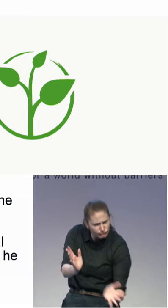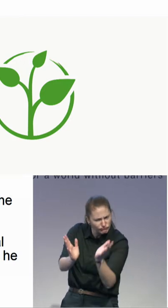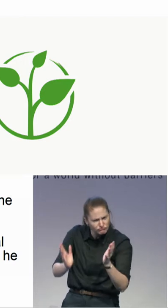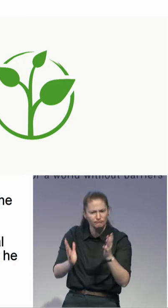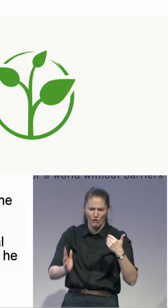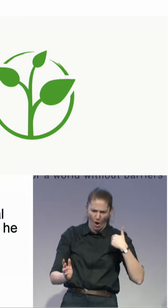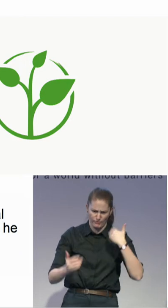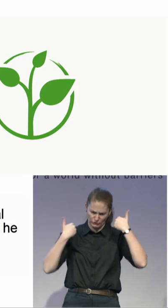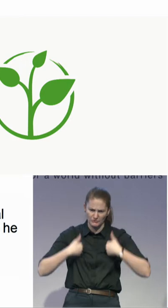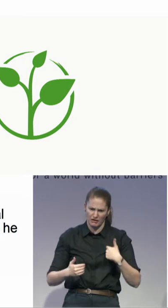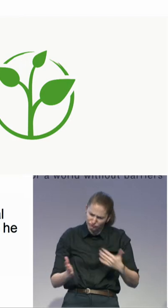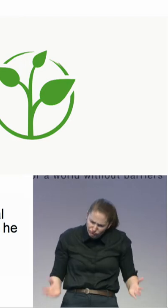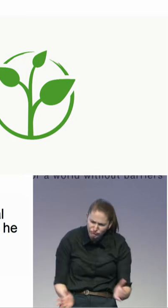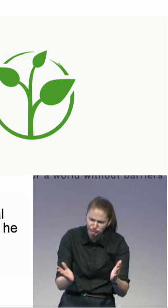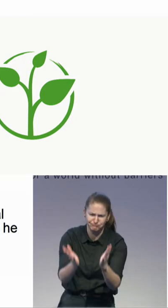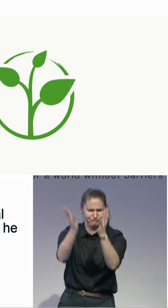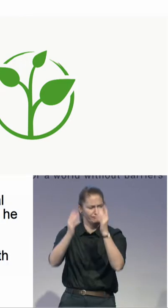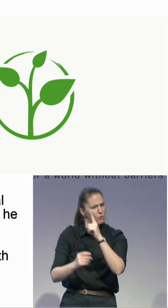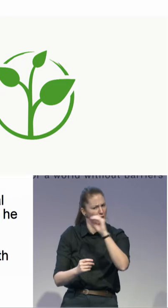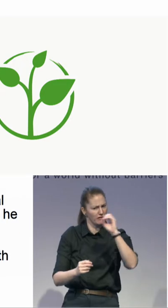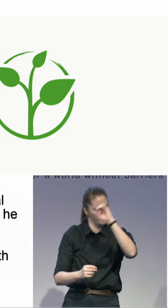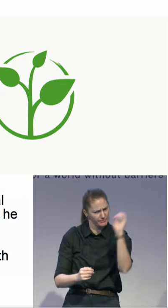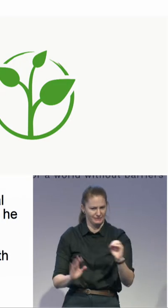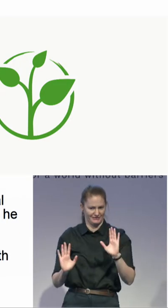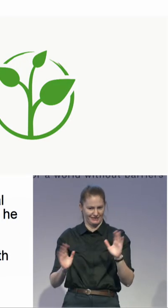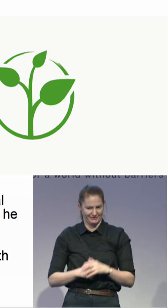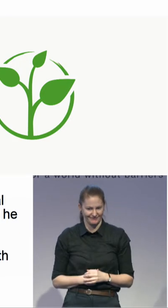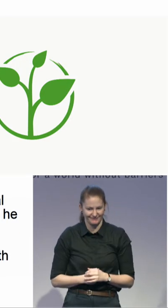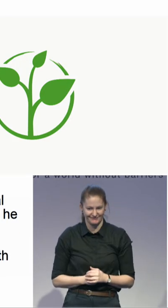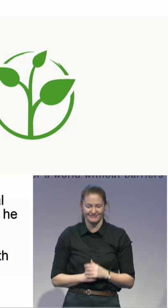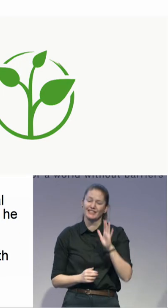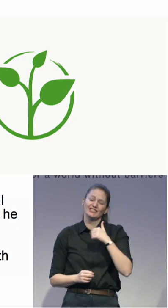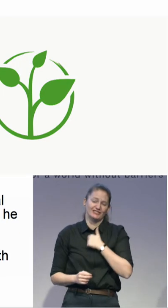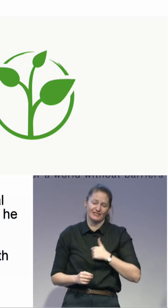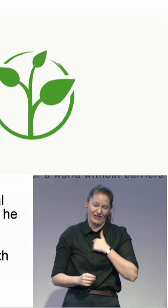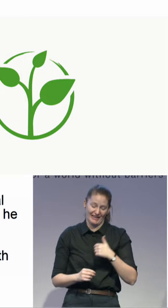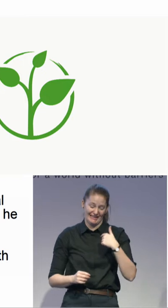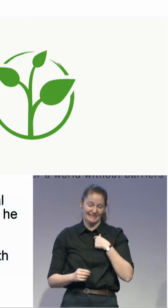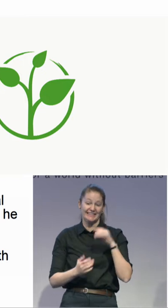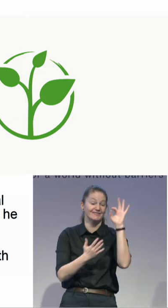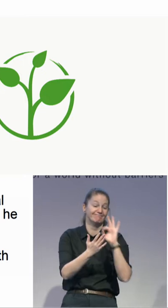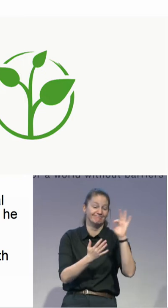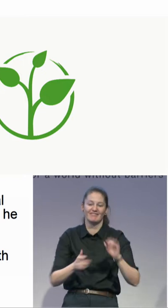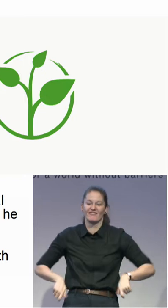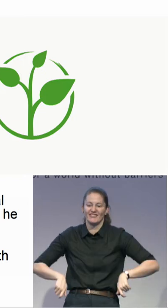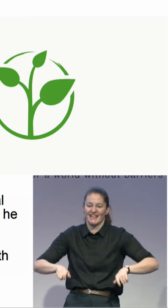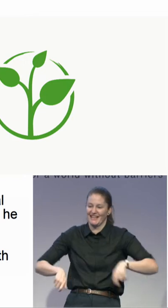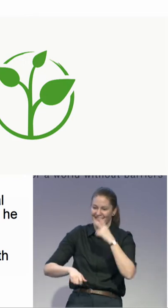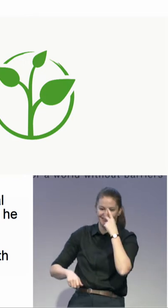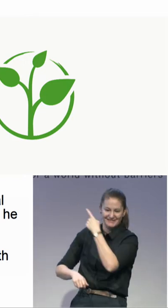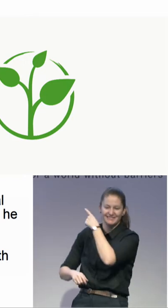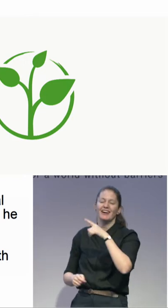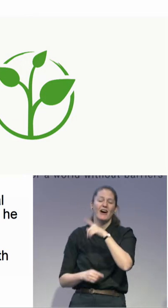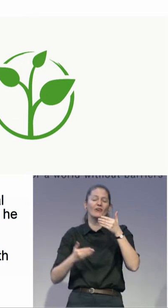And I'm sorry if I always try to draw somebody in a wheelchair. Of course, we know that here on the conference we talk about all kinds of